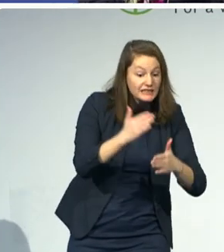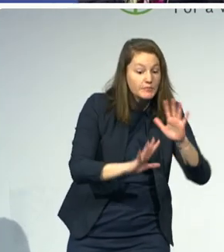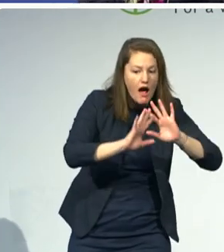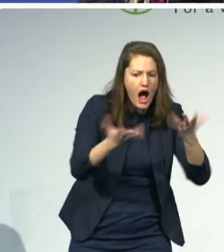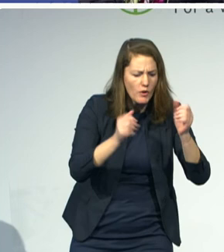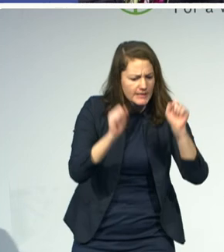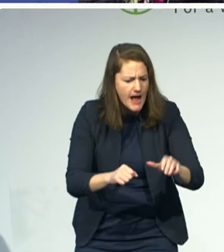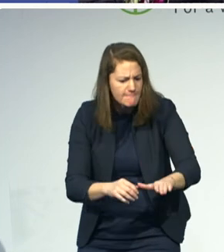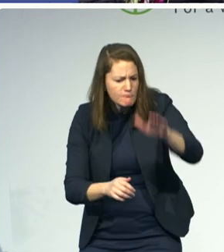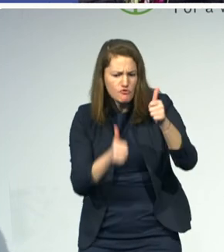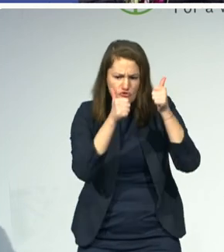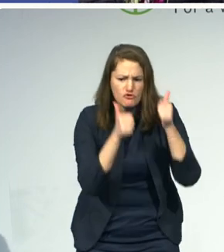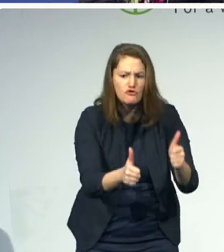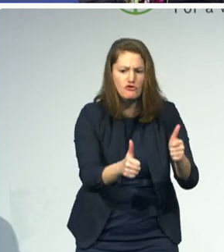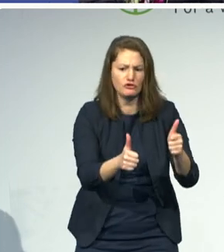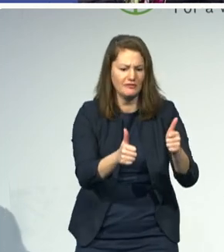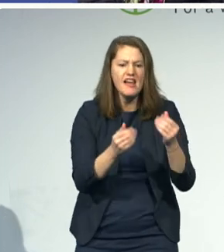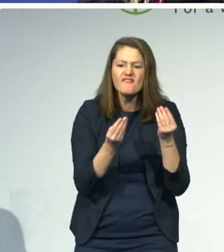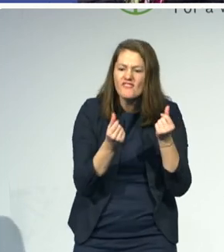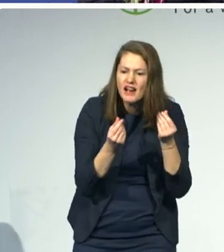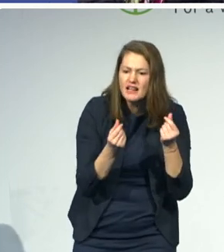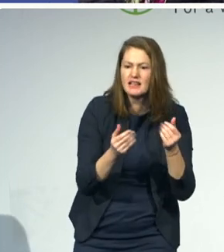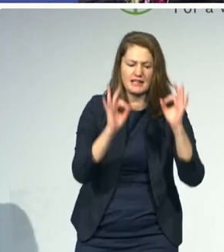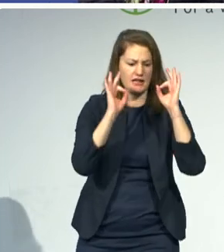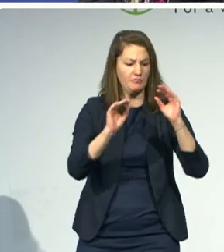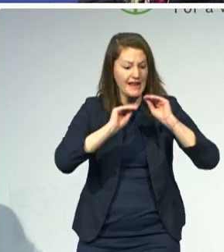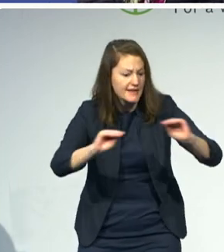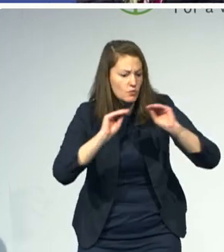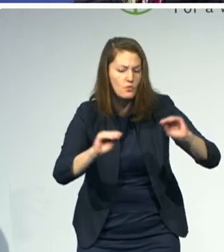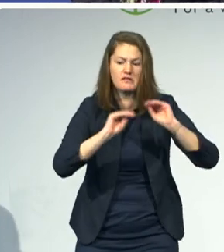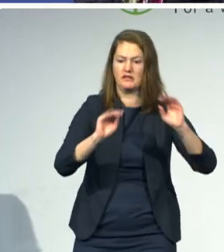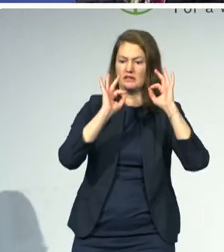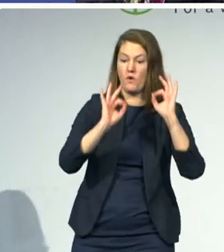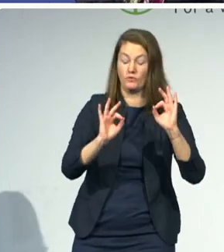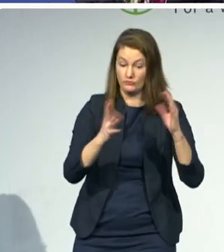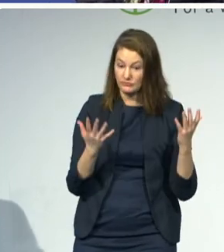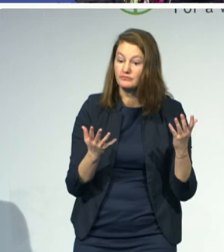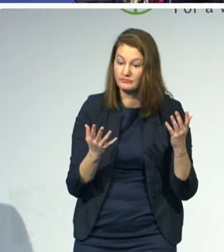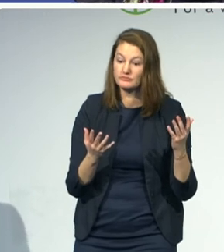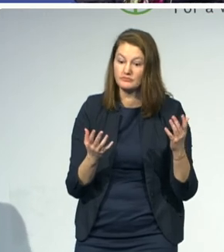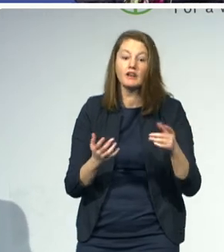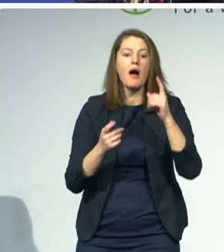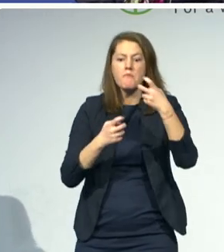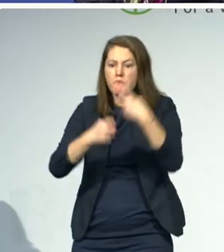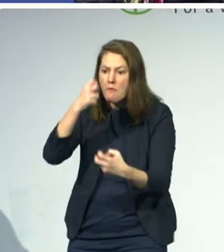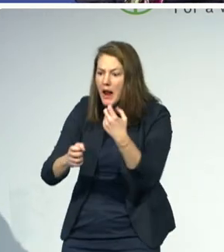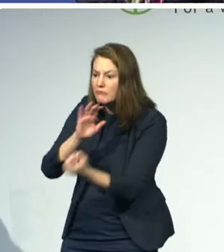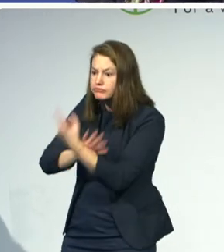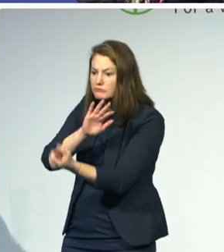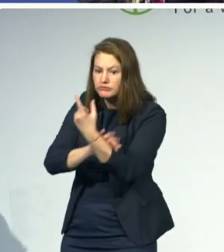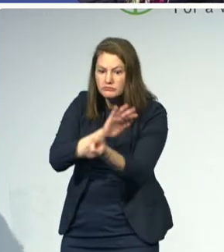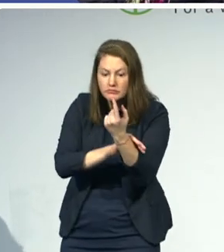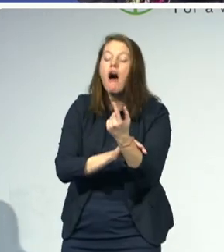We will work together to grapple with challenging problems, but we'll also work together to celebrate and